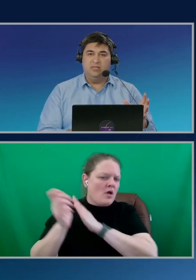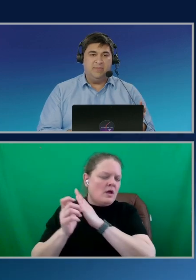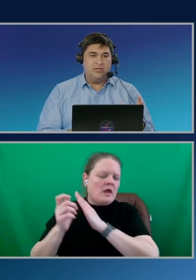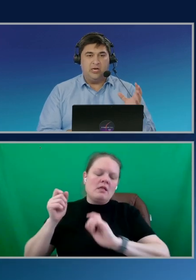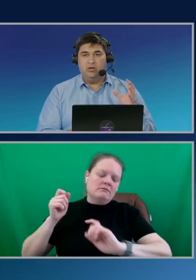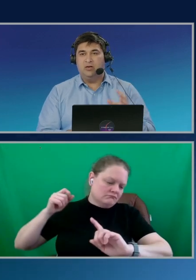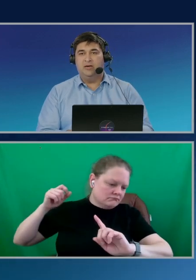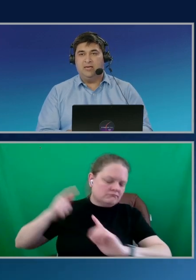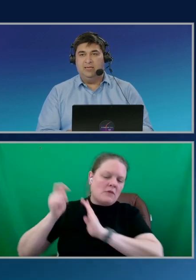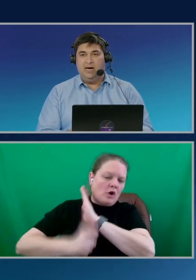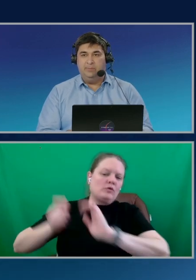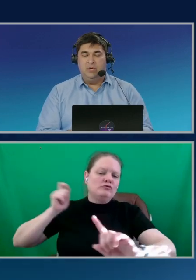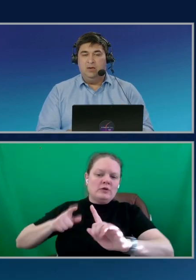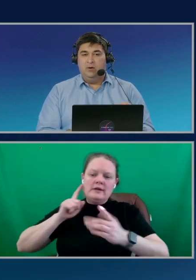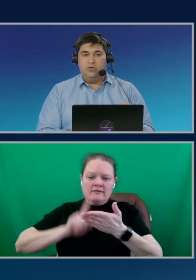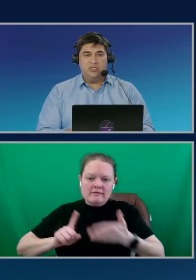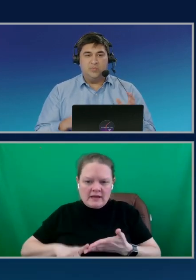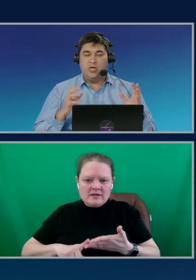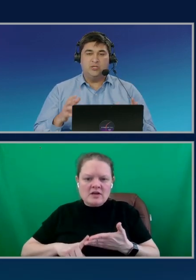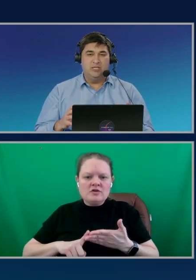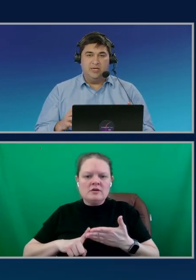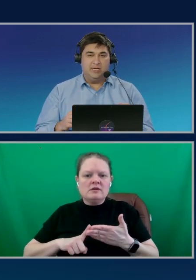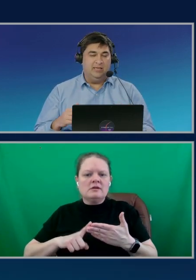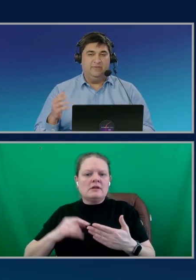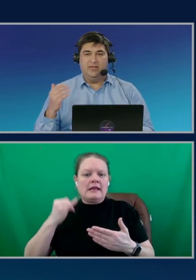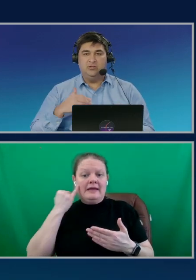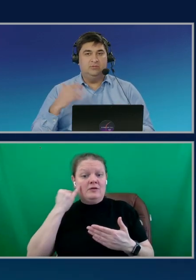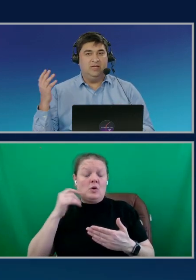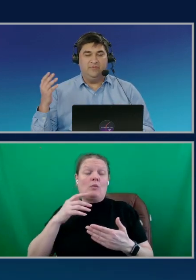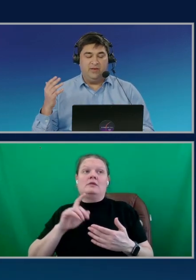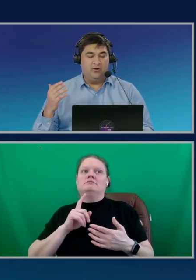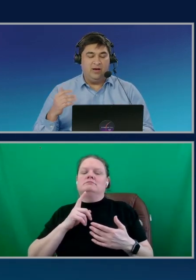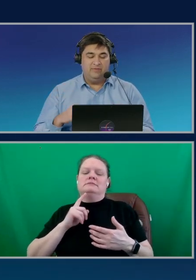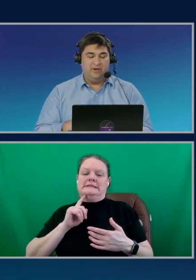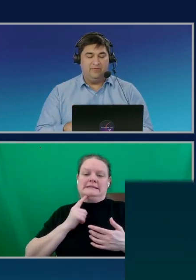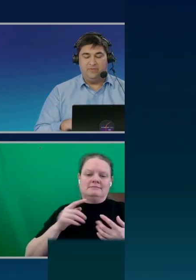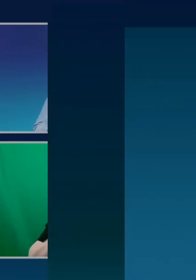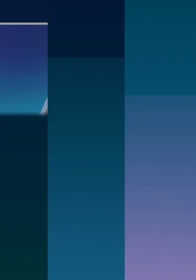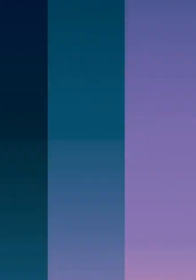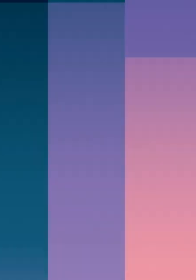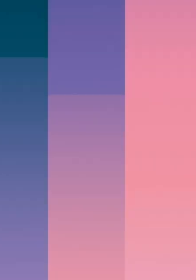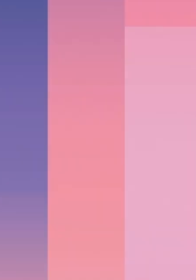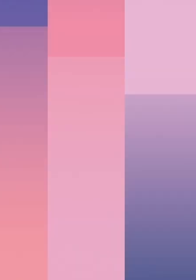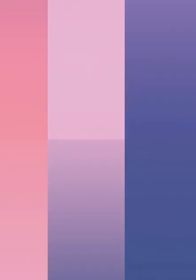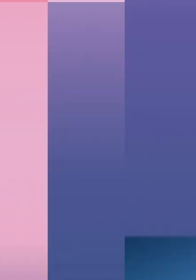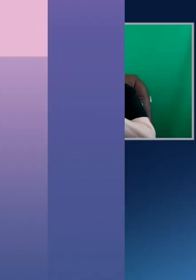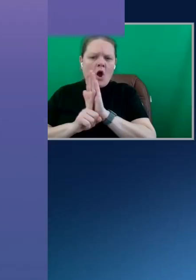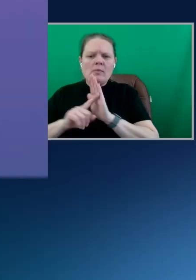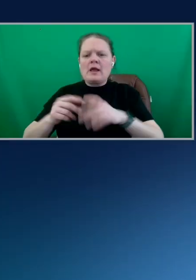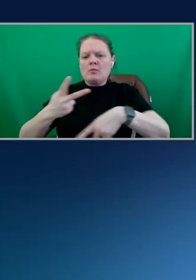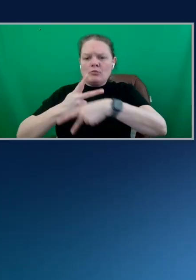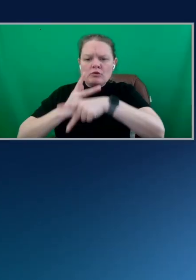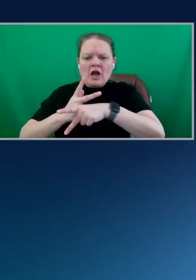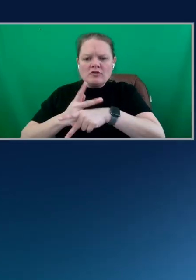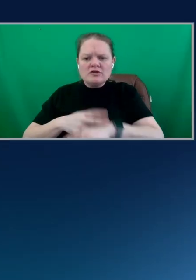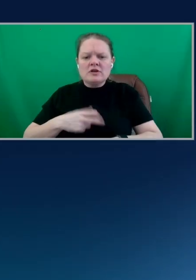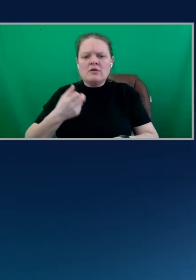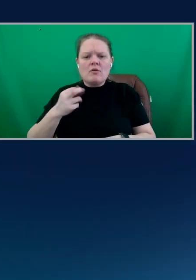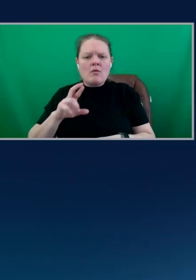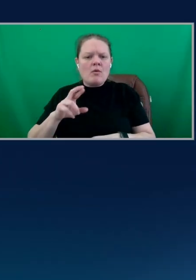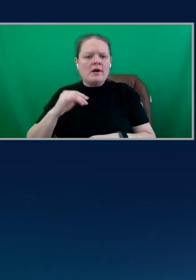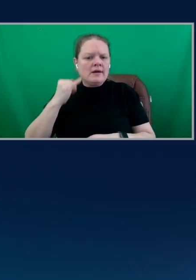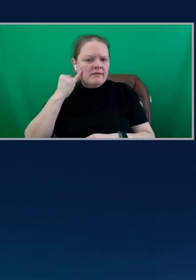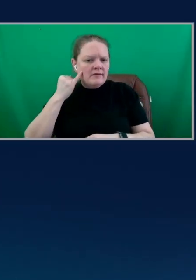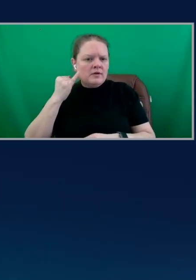that there's a critical metric or a critical alarm, which is production critical. And if it, if you have, if that goes into alarm state, you want Amazon Q to